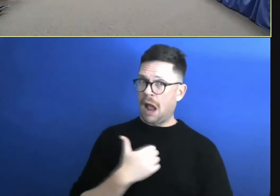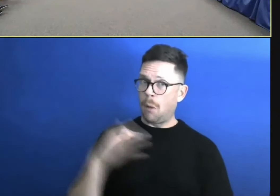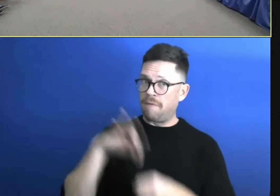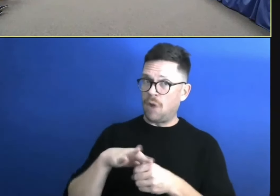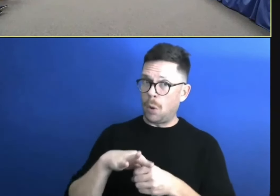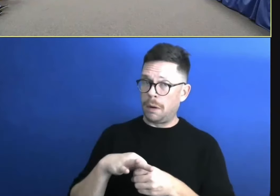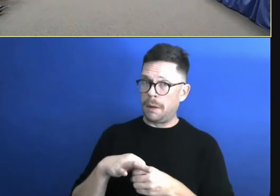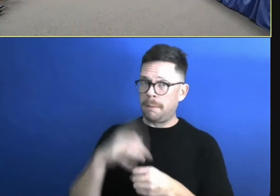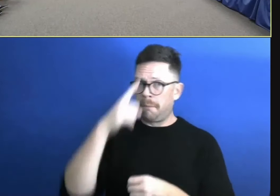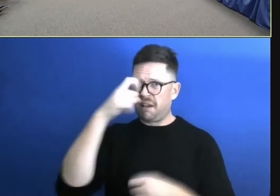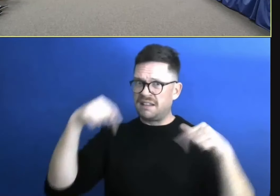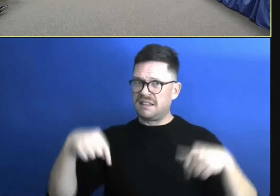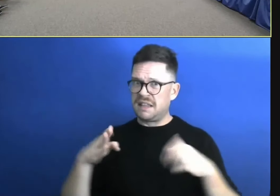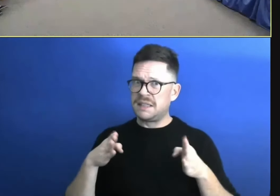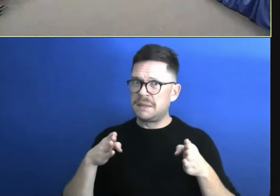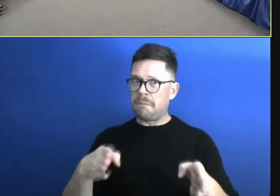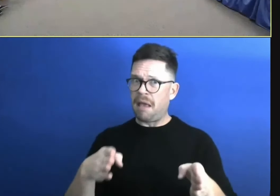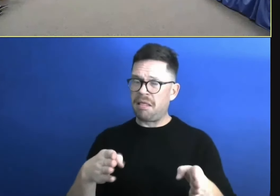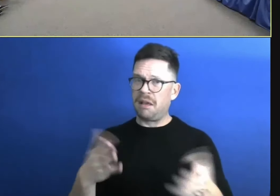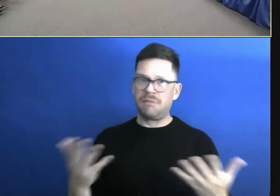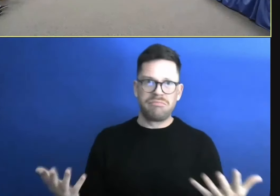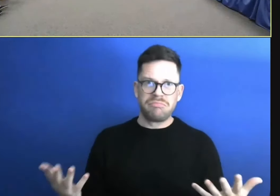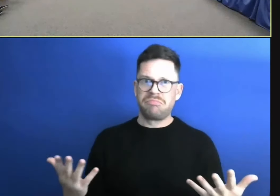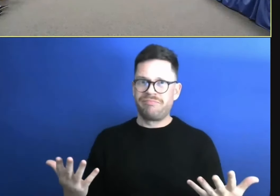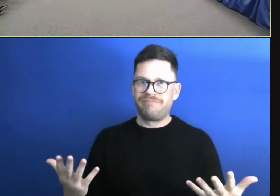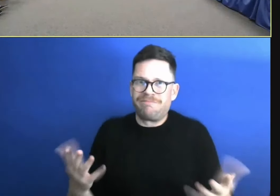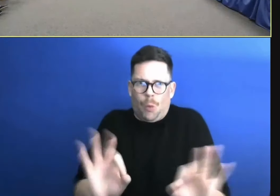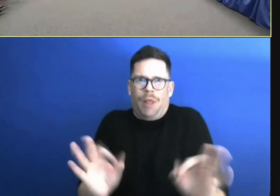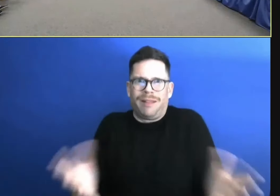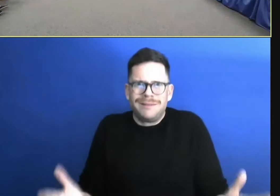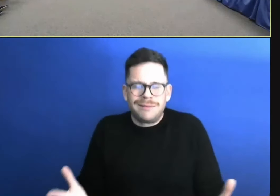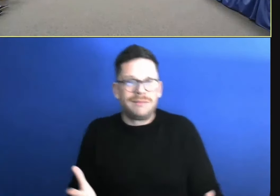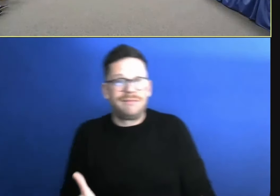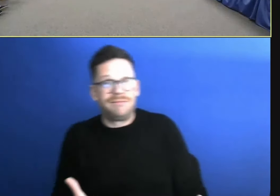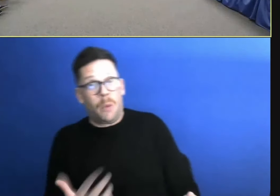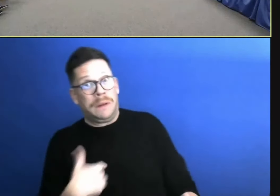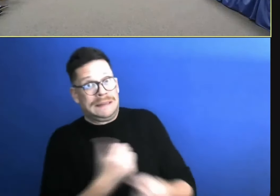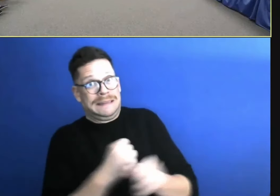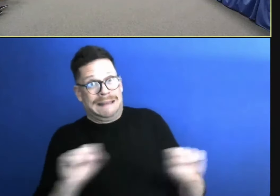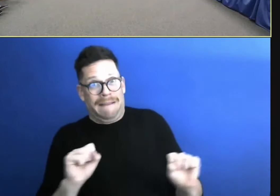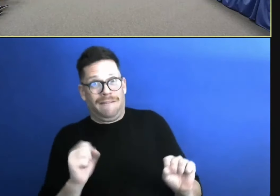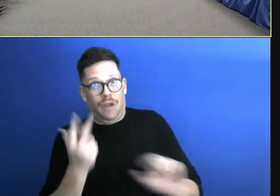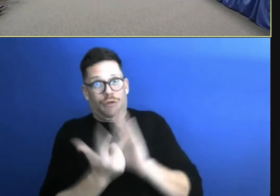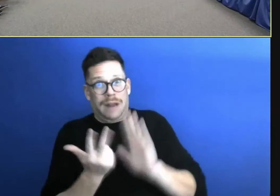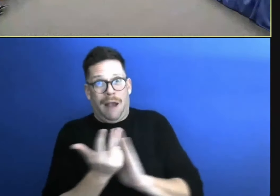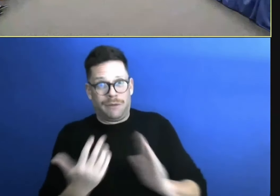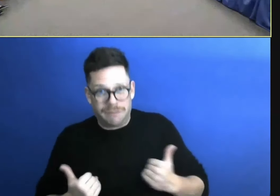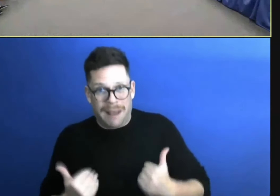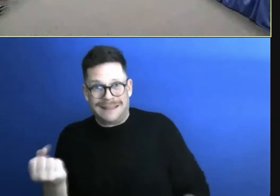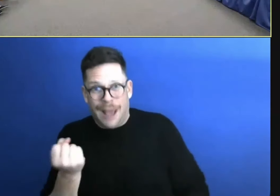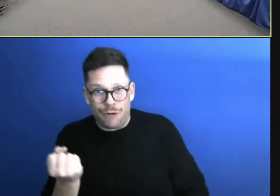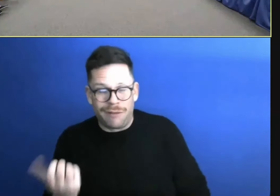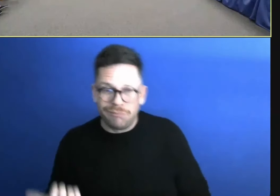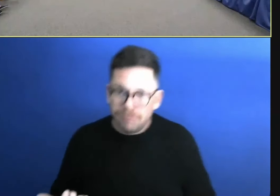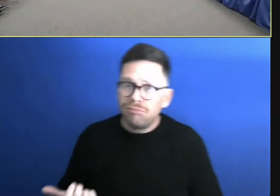Do we want to say three hours out of my Saturday? Well, I, I just don't see a huge win for it. I mean, yeah,